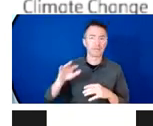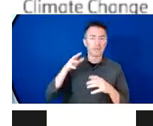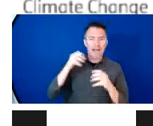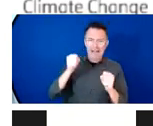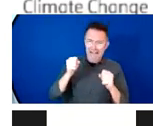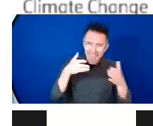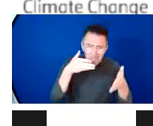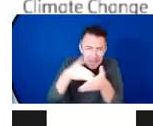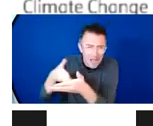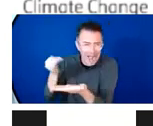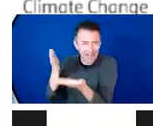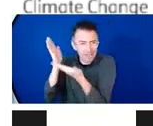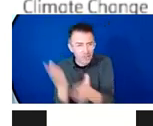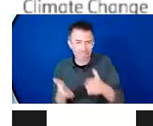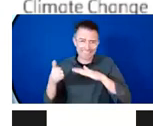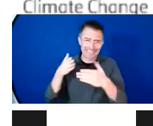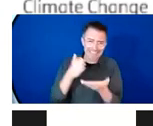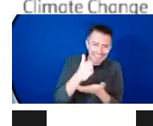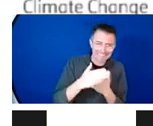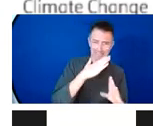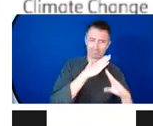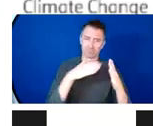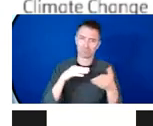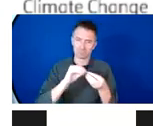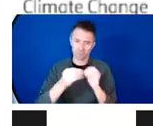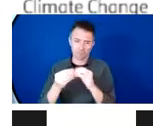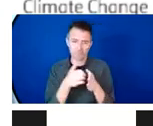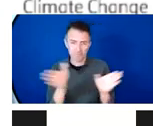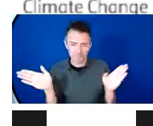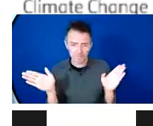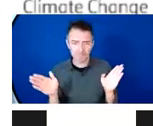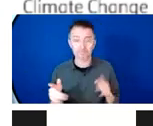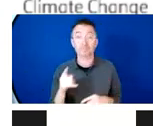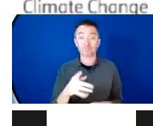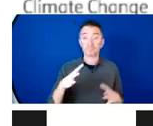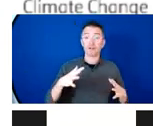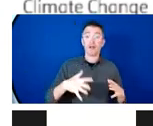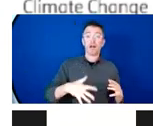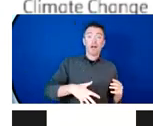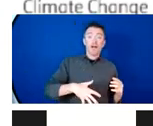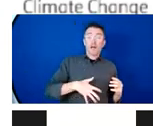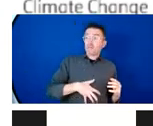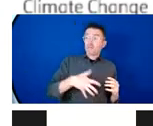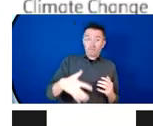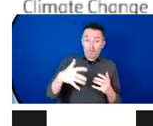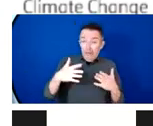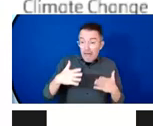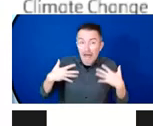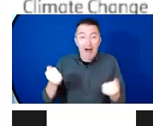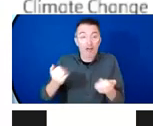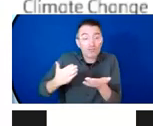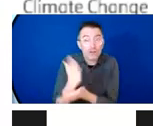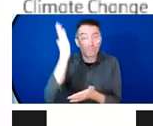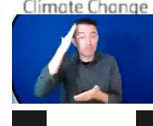crisis is preventing girls from getting an education, robbing them of the chance to achieve their full potential in